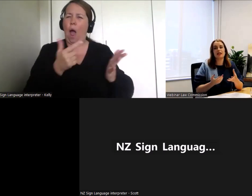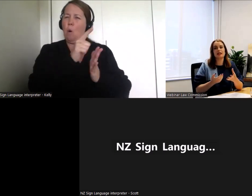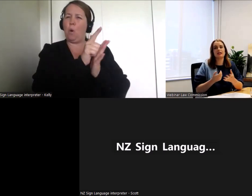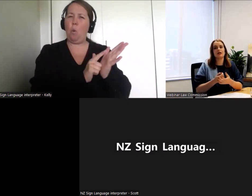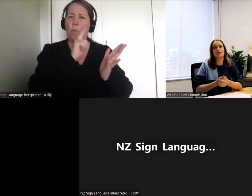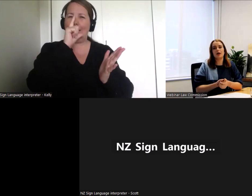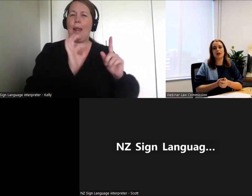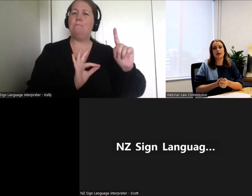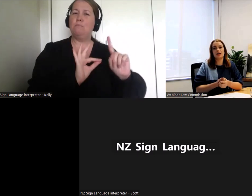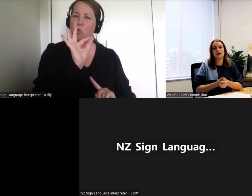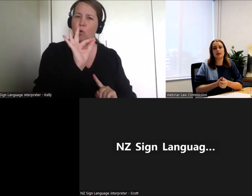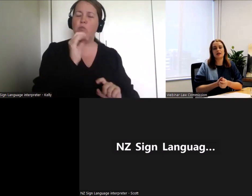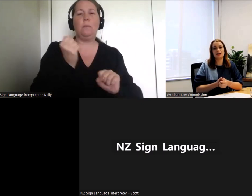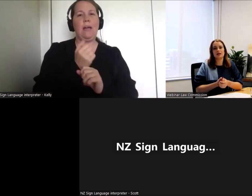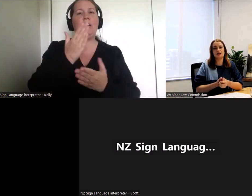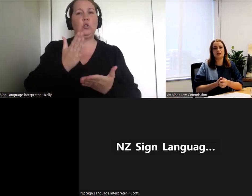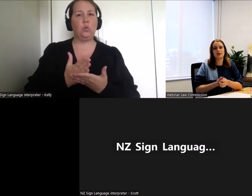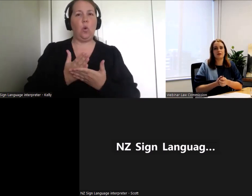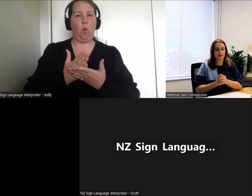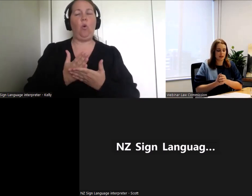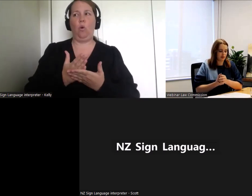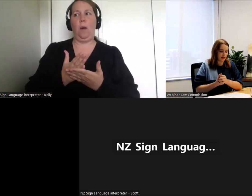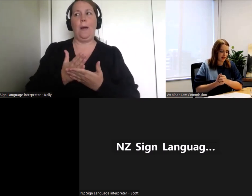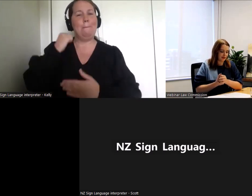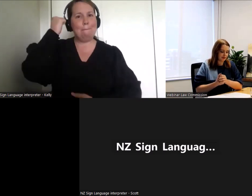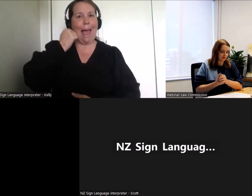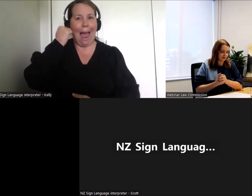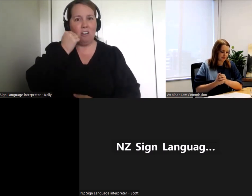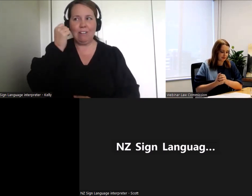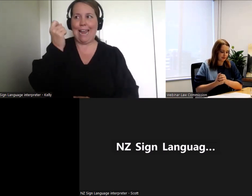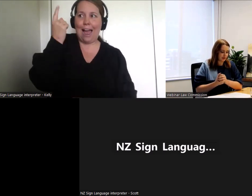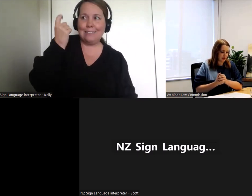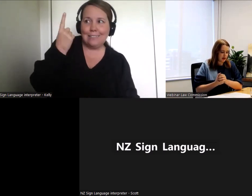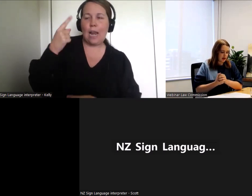fully and our Māori understandings of decision making.